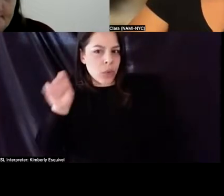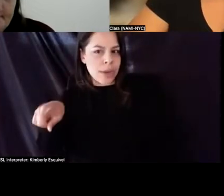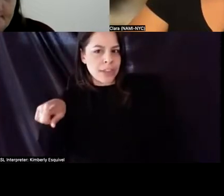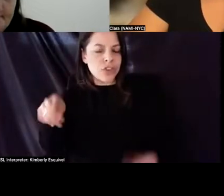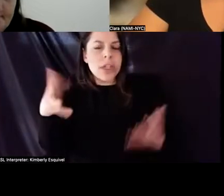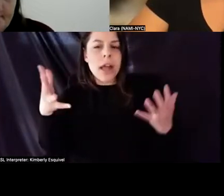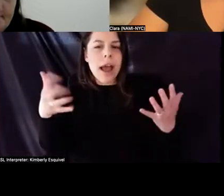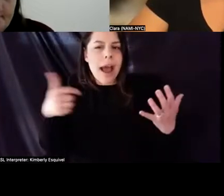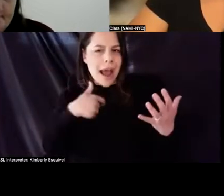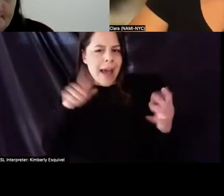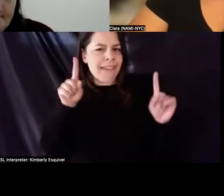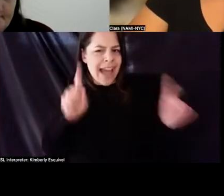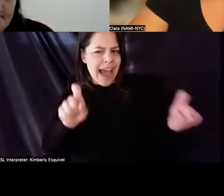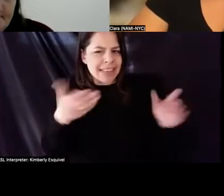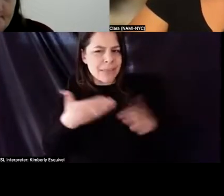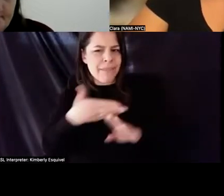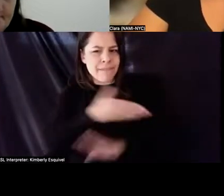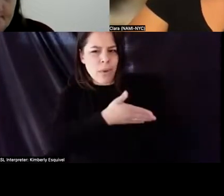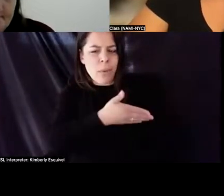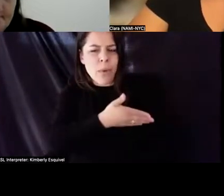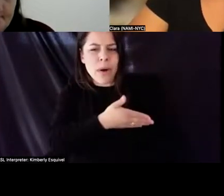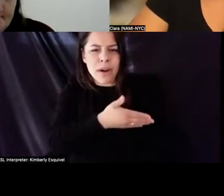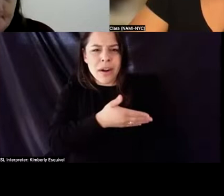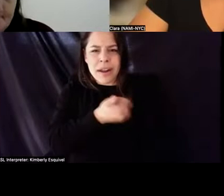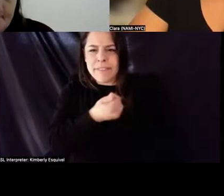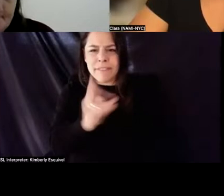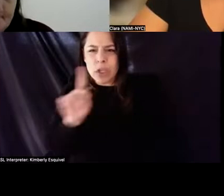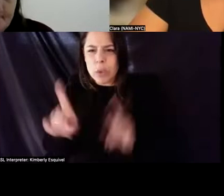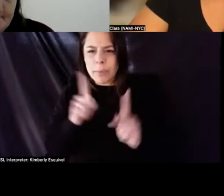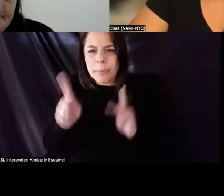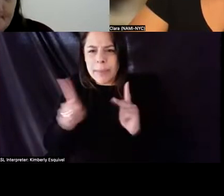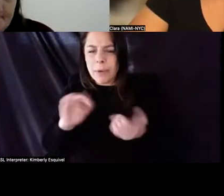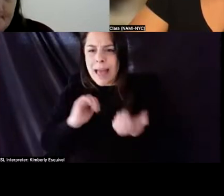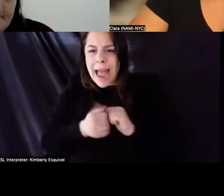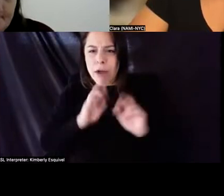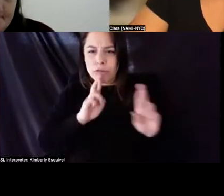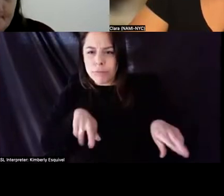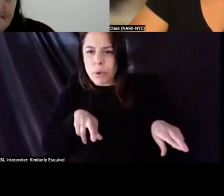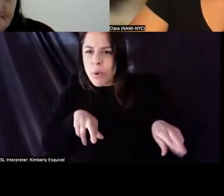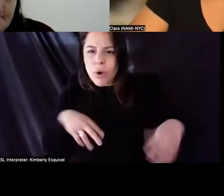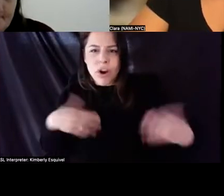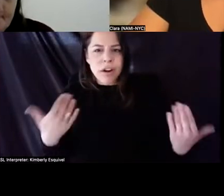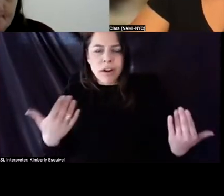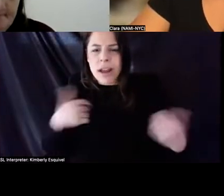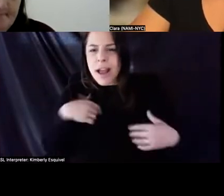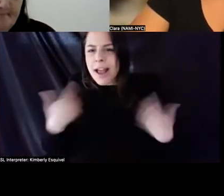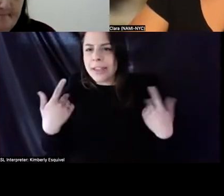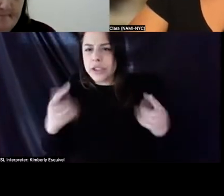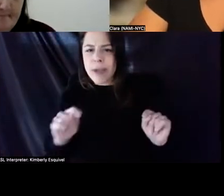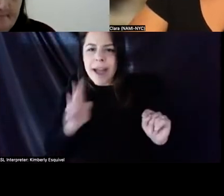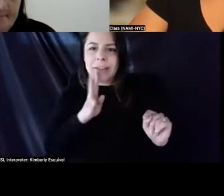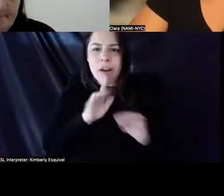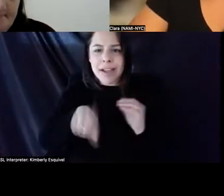asked before, asked a couple of people, how would I report that? I tried talking to the, um, building